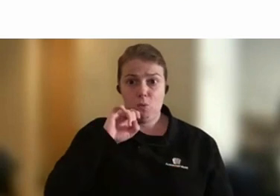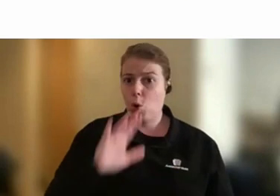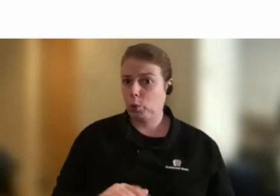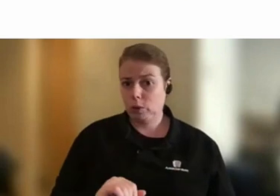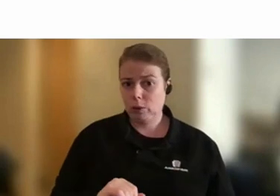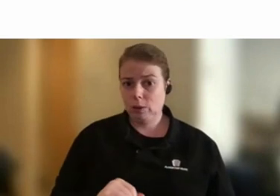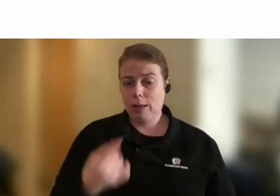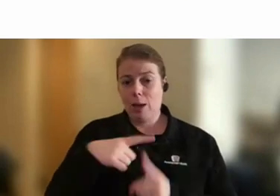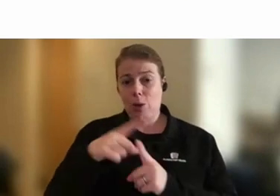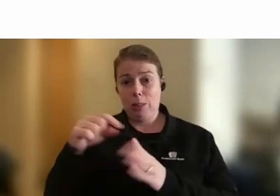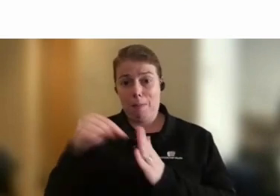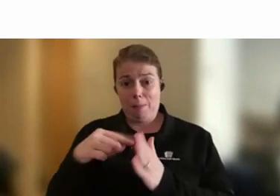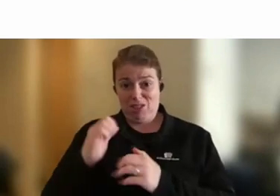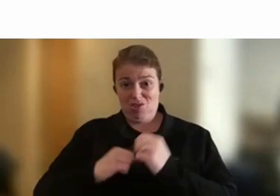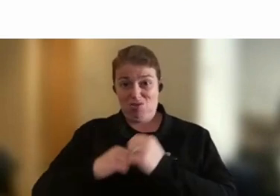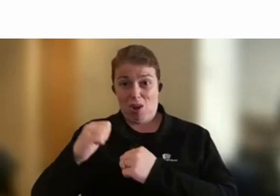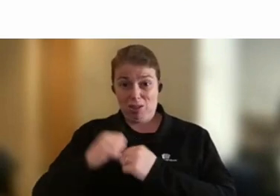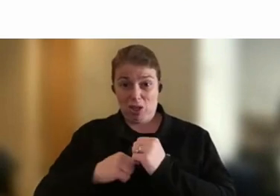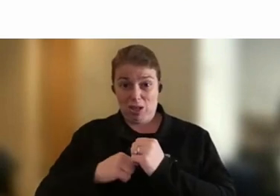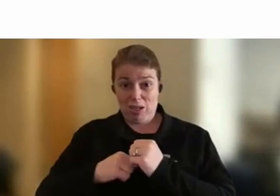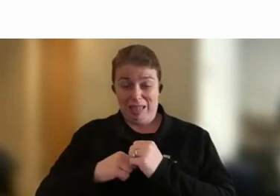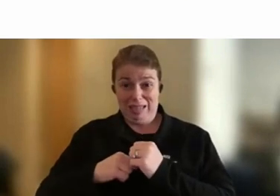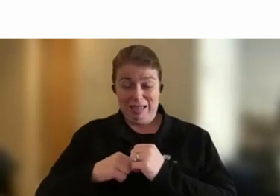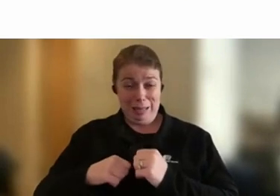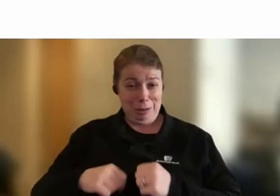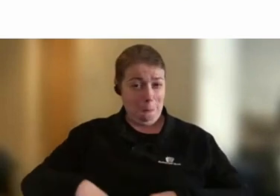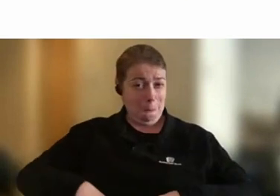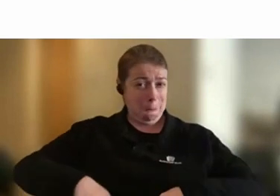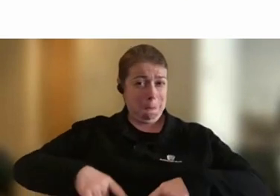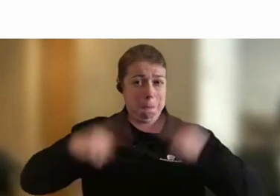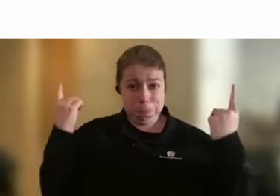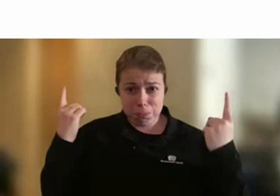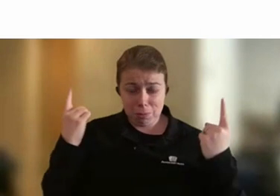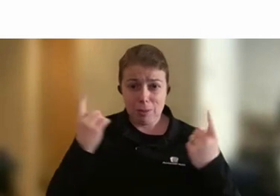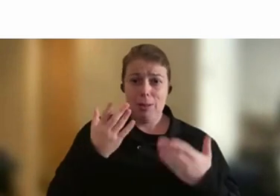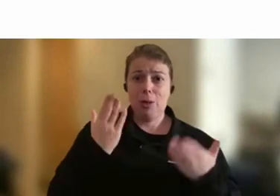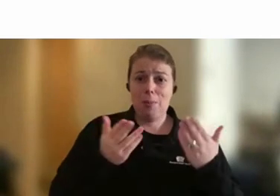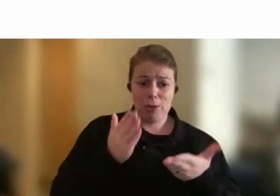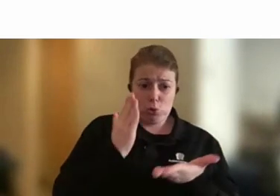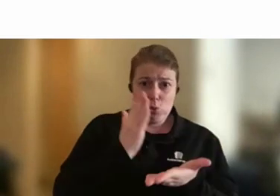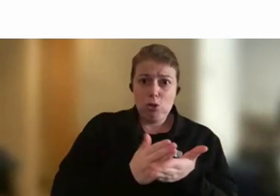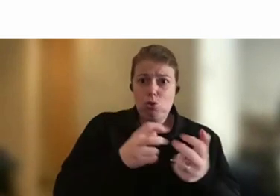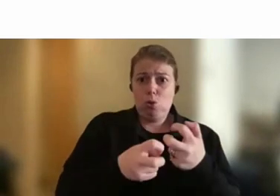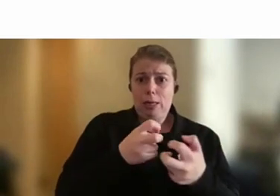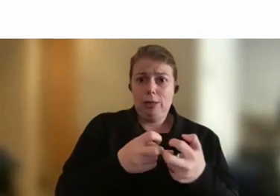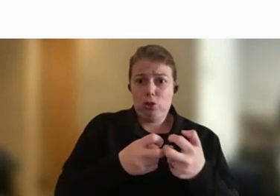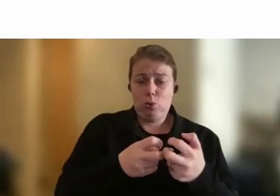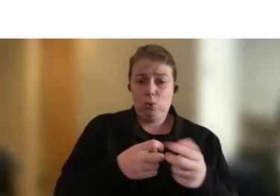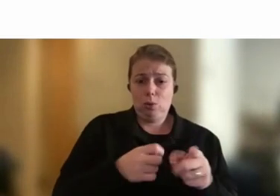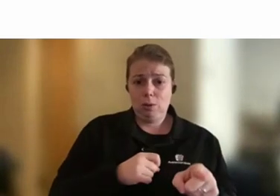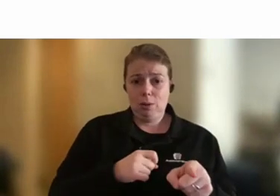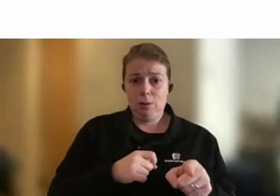bear little or no resemblance to the nature of the problems people feel on the ground. So they don't understand our